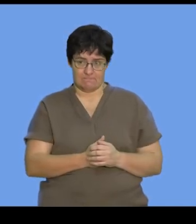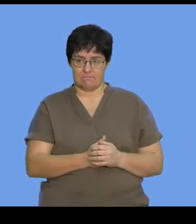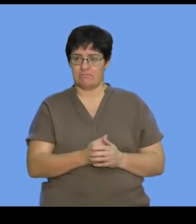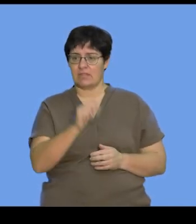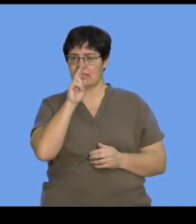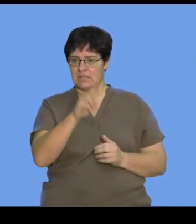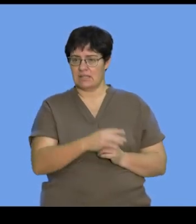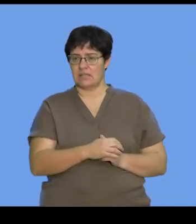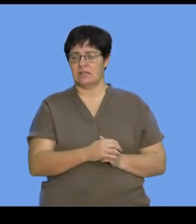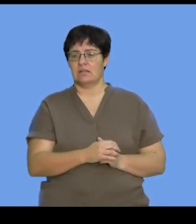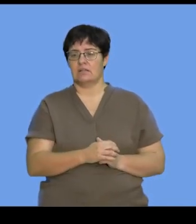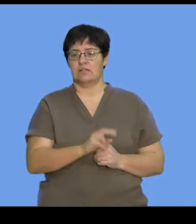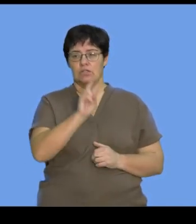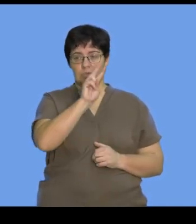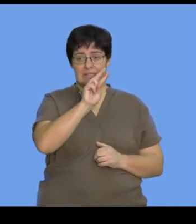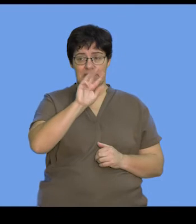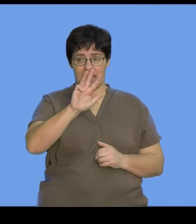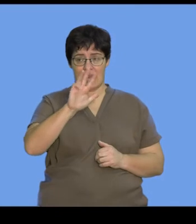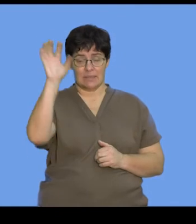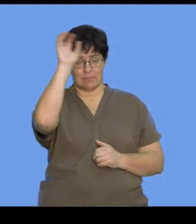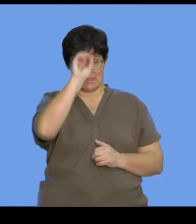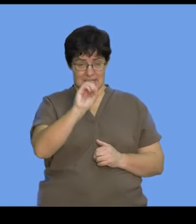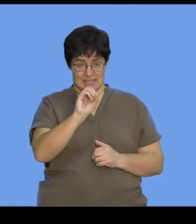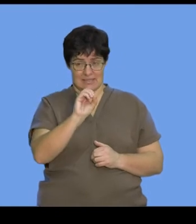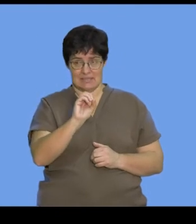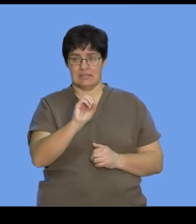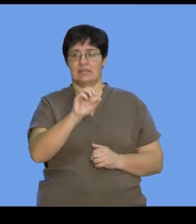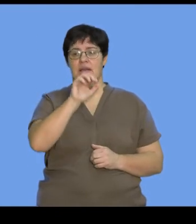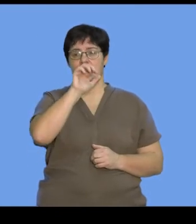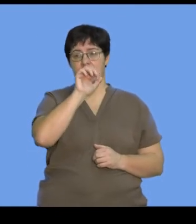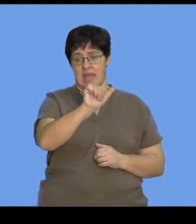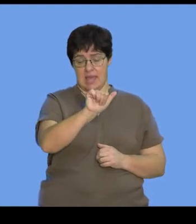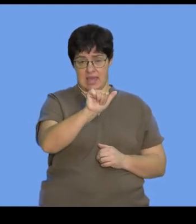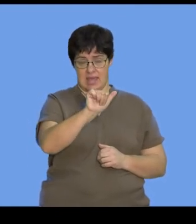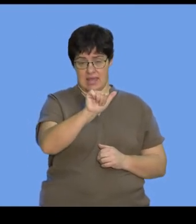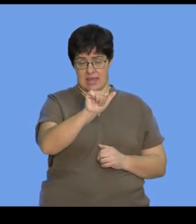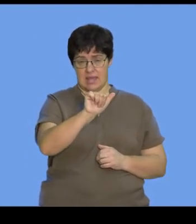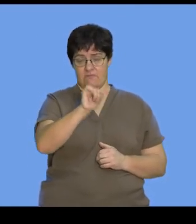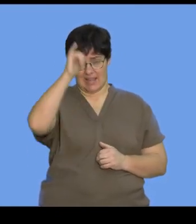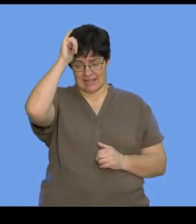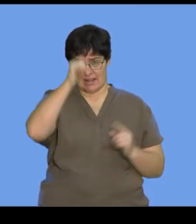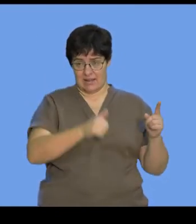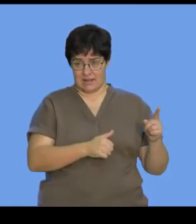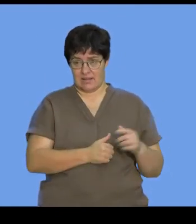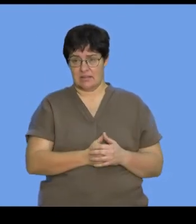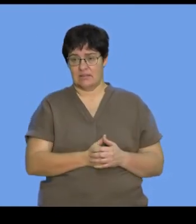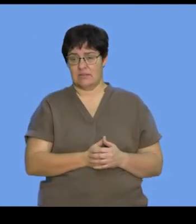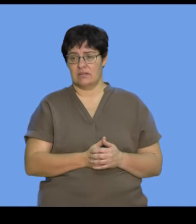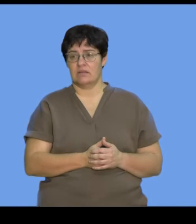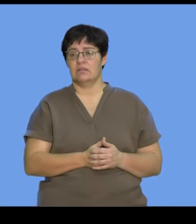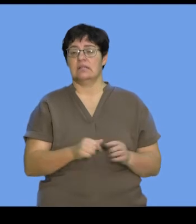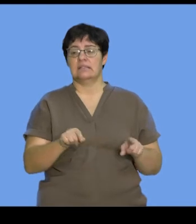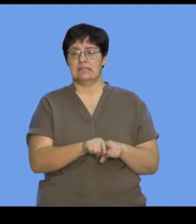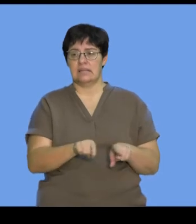here we've seen that the table illustrates a 29% composition of adenine for the cattle, and it has